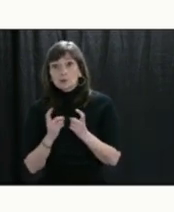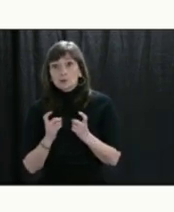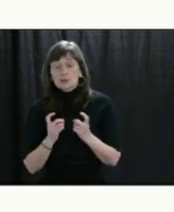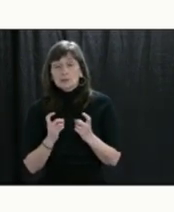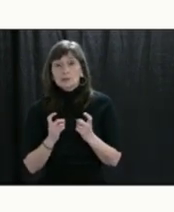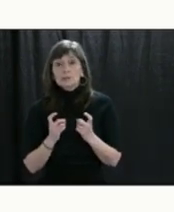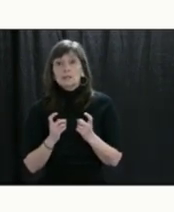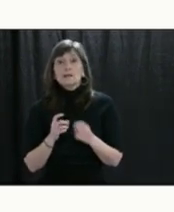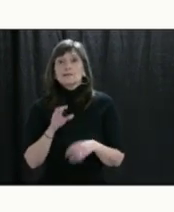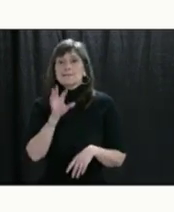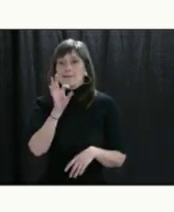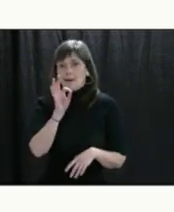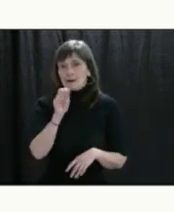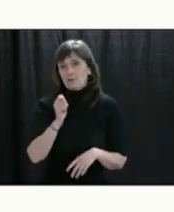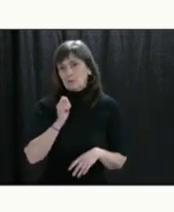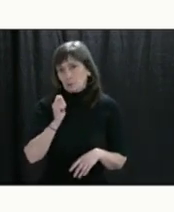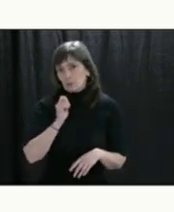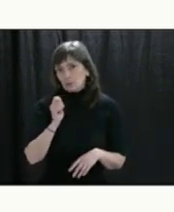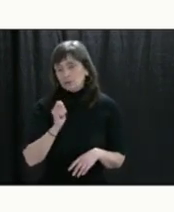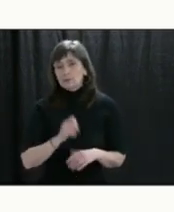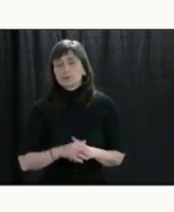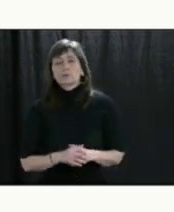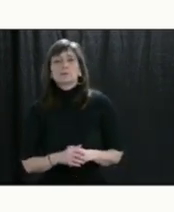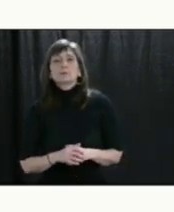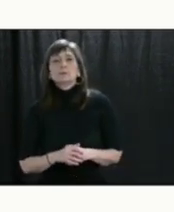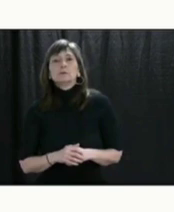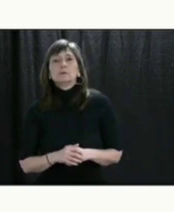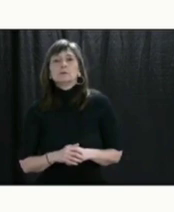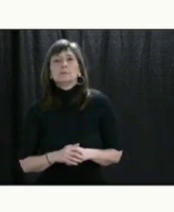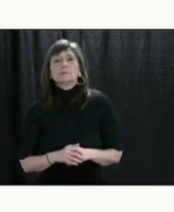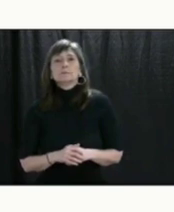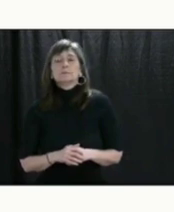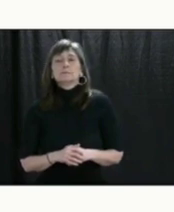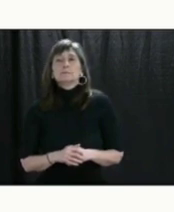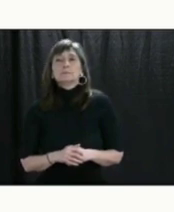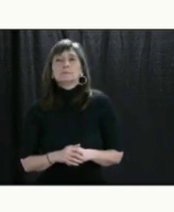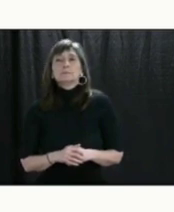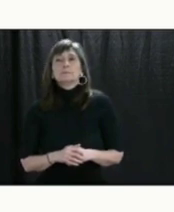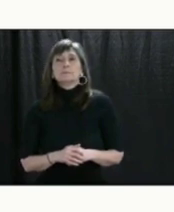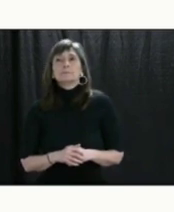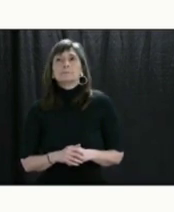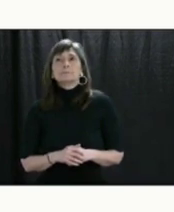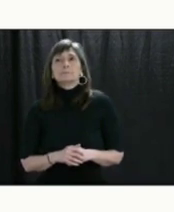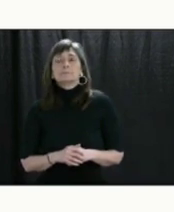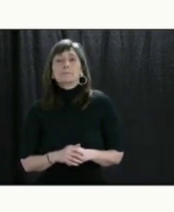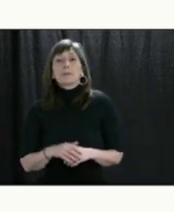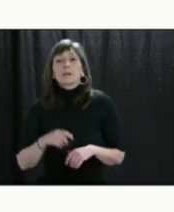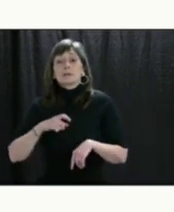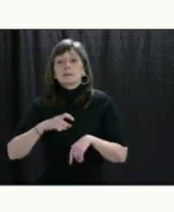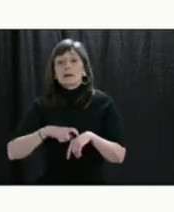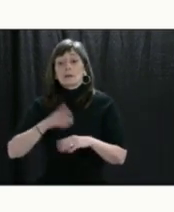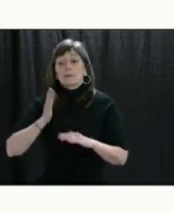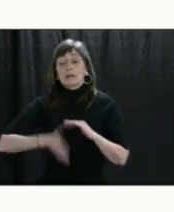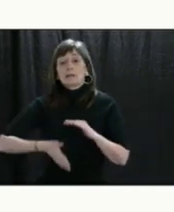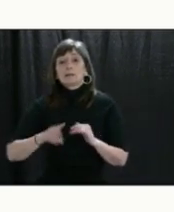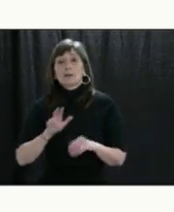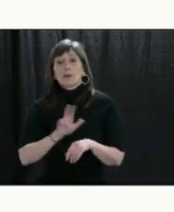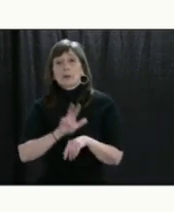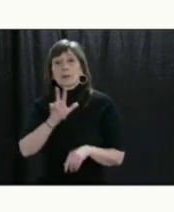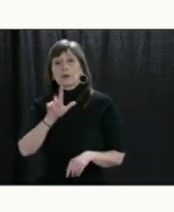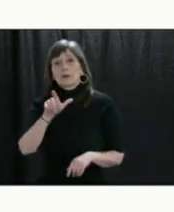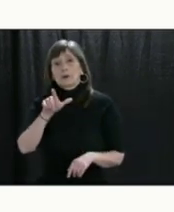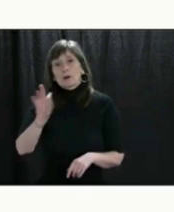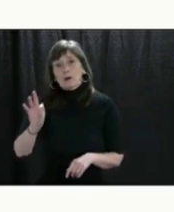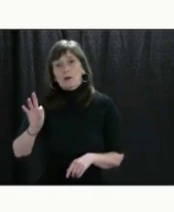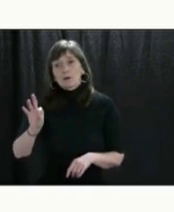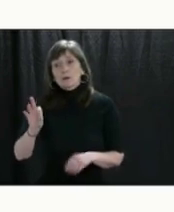that we have nine reporters on the line. We want you all to be able to ask questions. This call will end at 3.29 p.m. and further